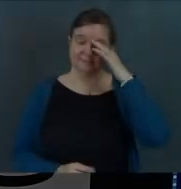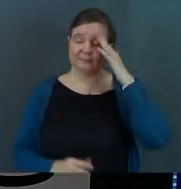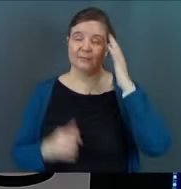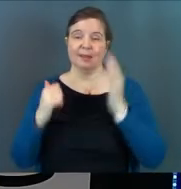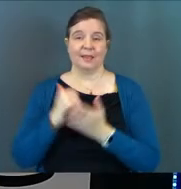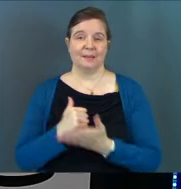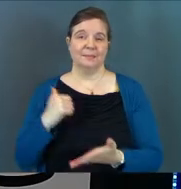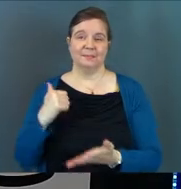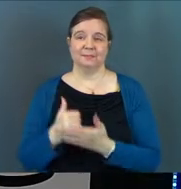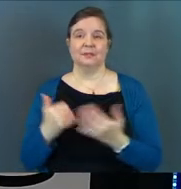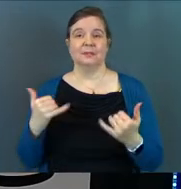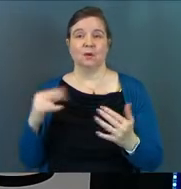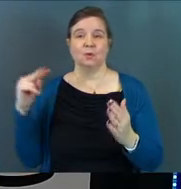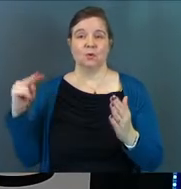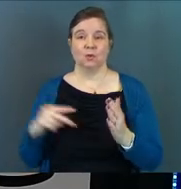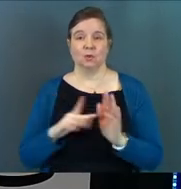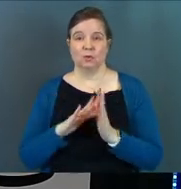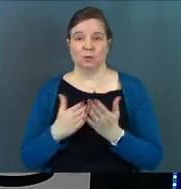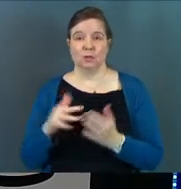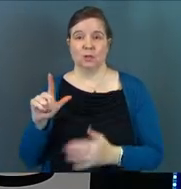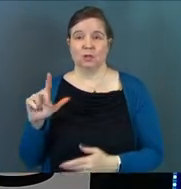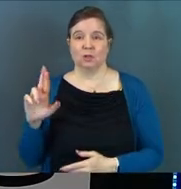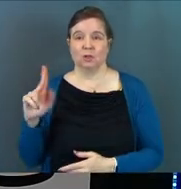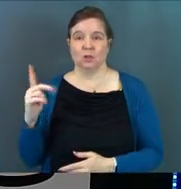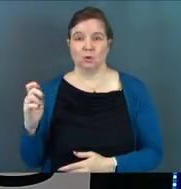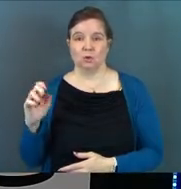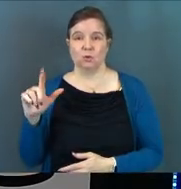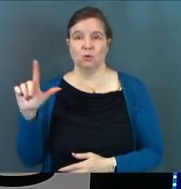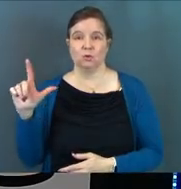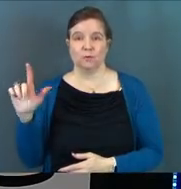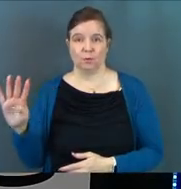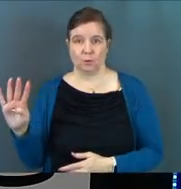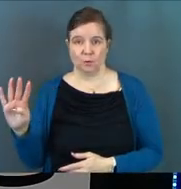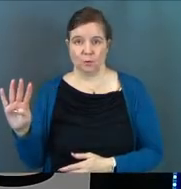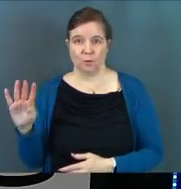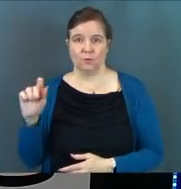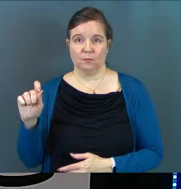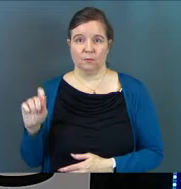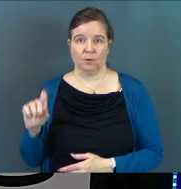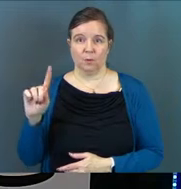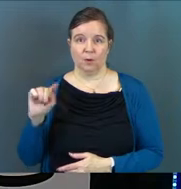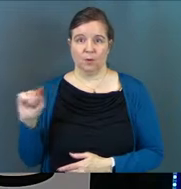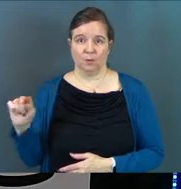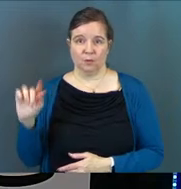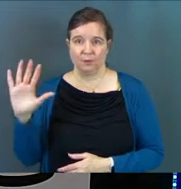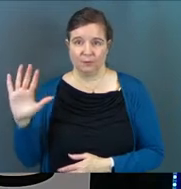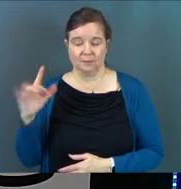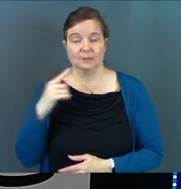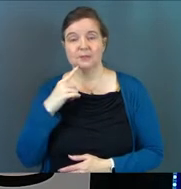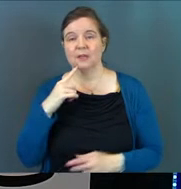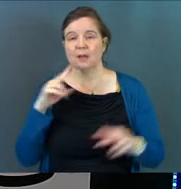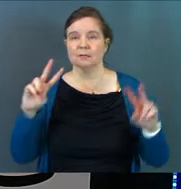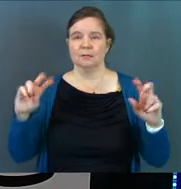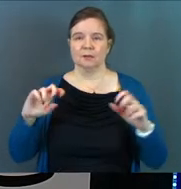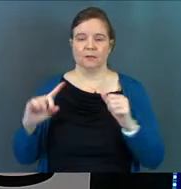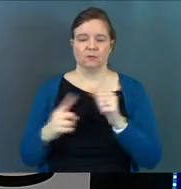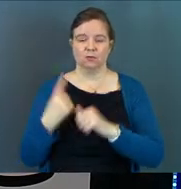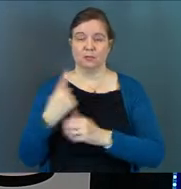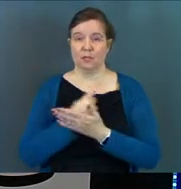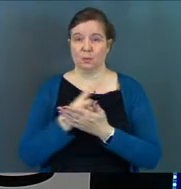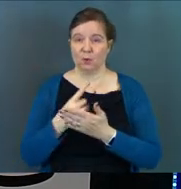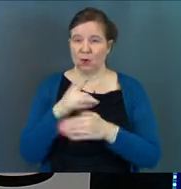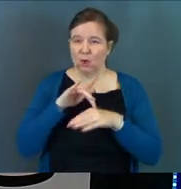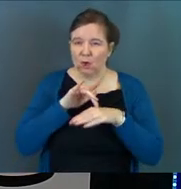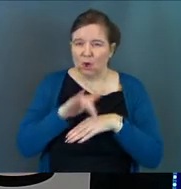Amen. We're going to go right to the scripture. This is Luke chapter 24 verse 1 through 5. Look at this. It says, the first day of the week,